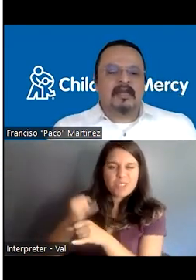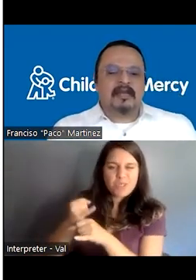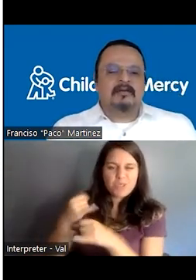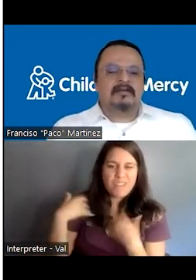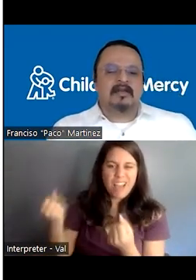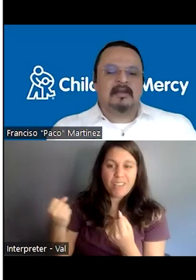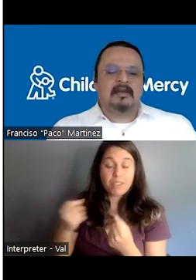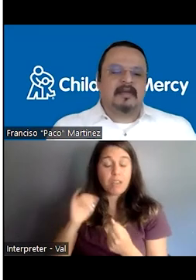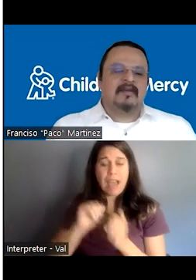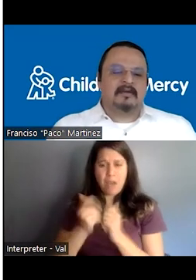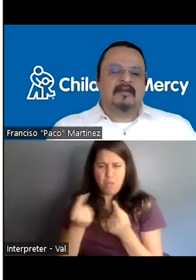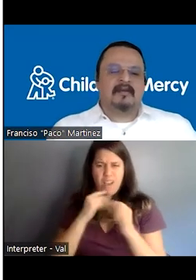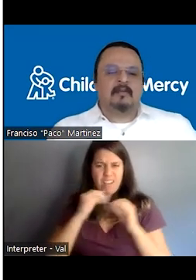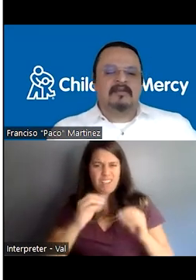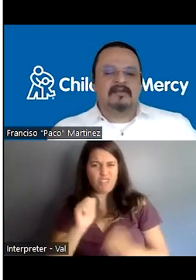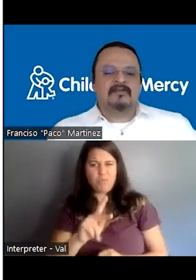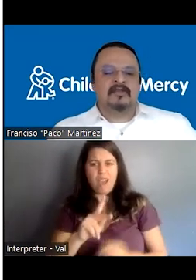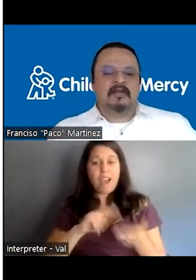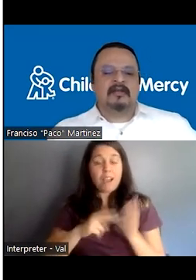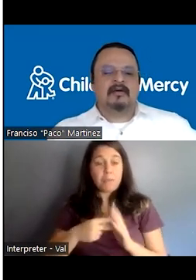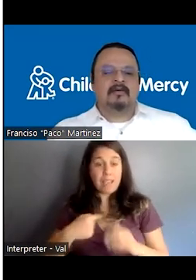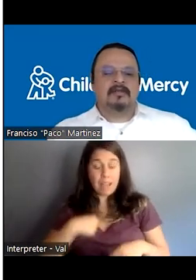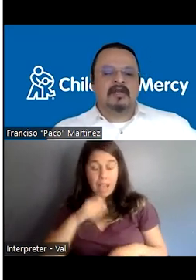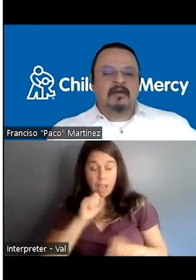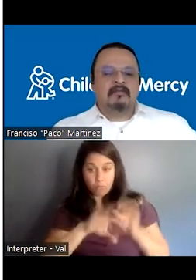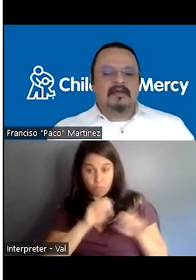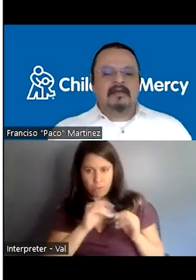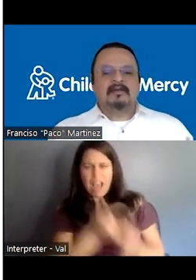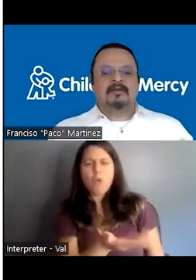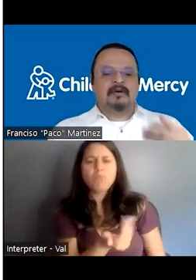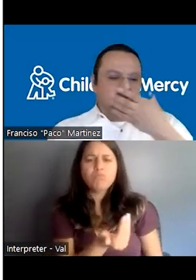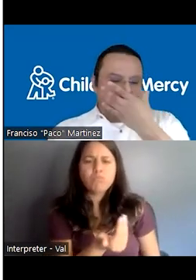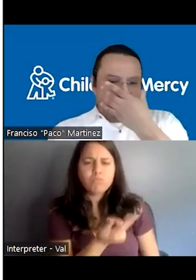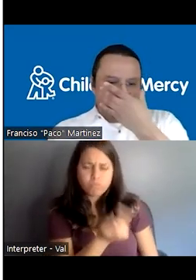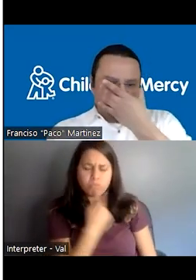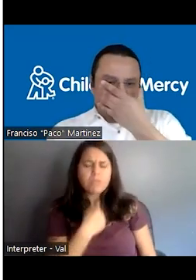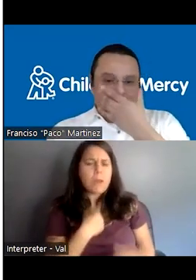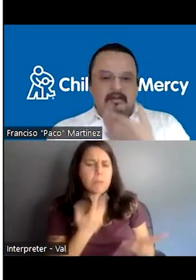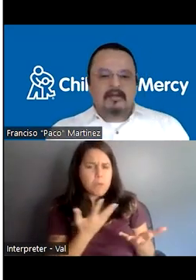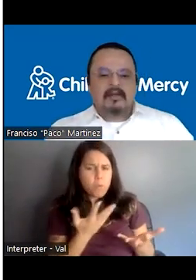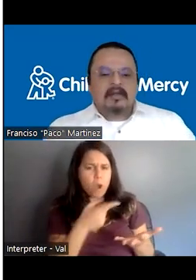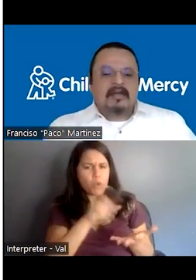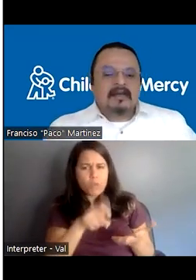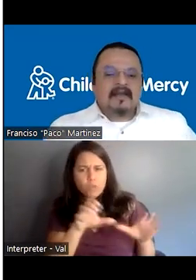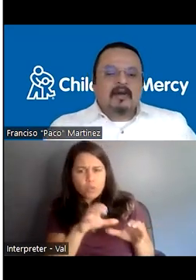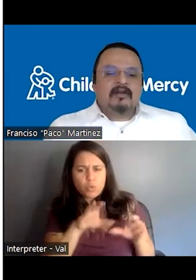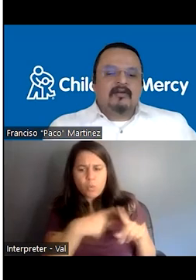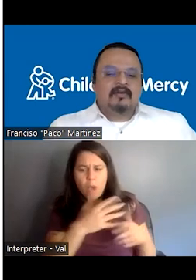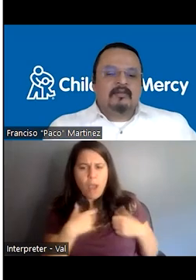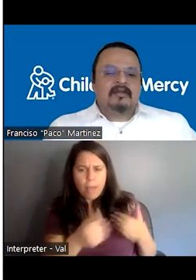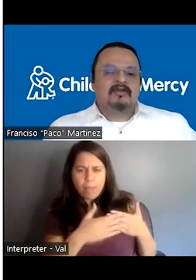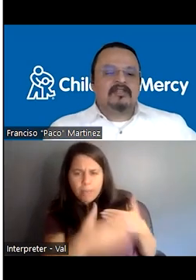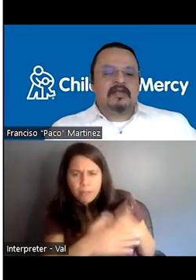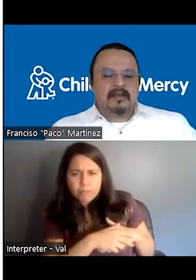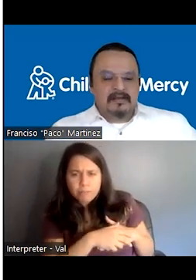way of checking understanding by asking patients to state in their own words. What they need to know or do about their health. And it is a way to